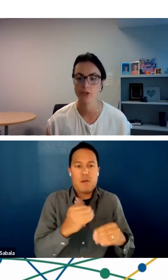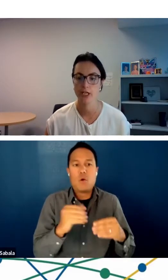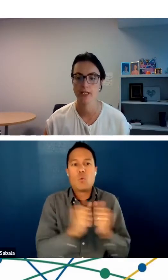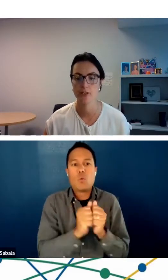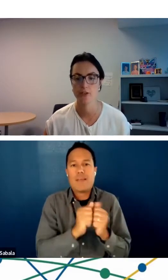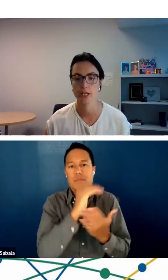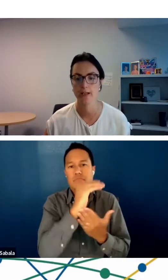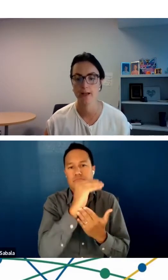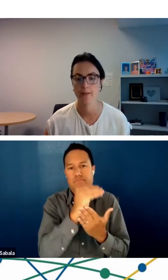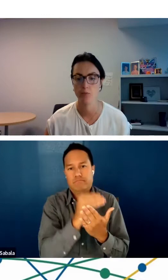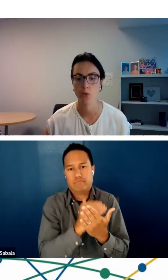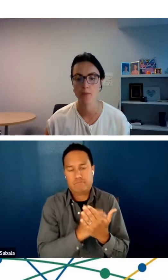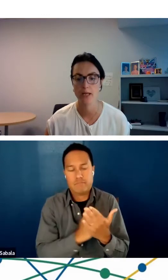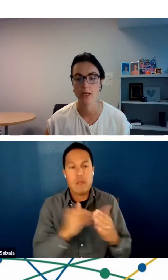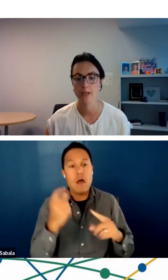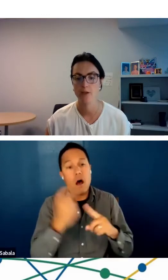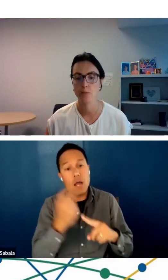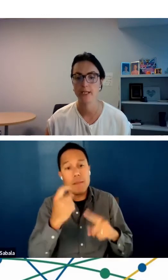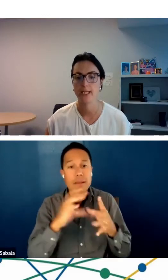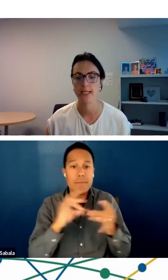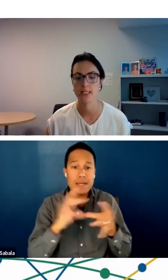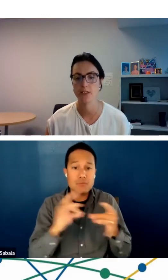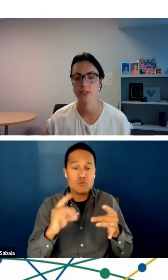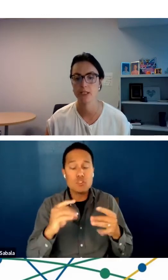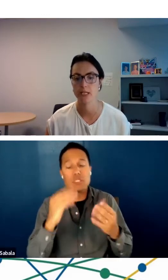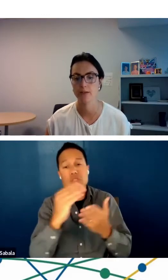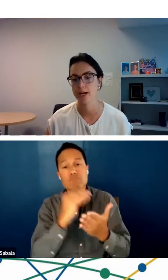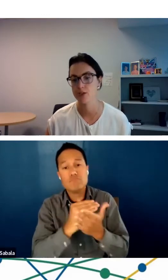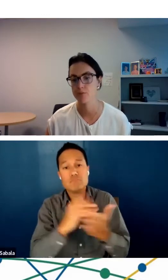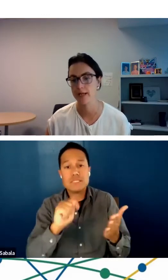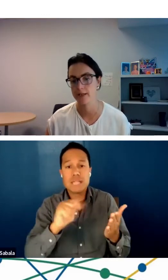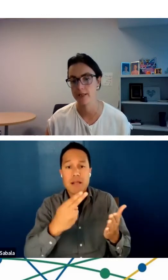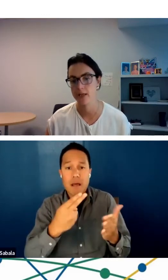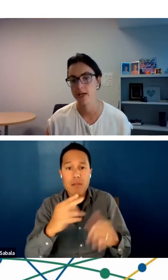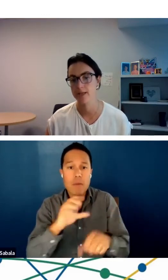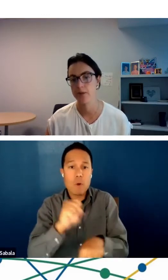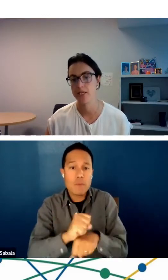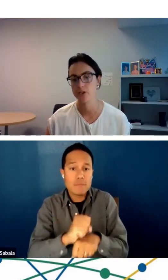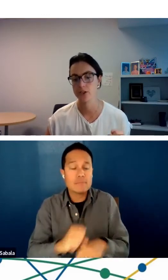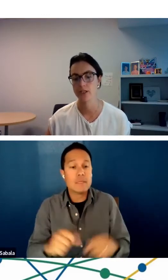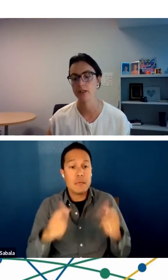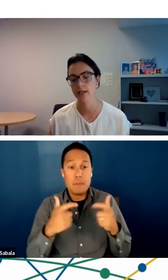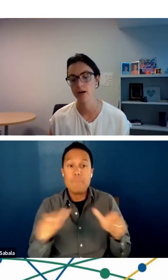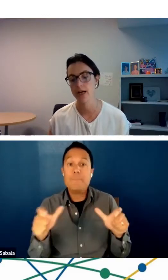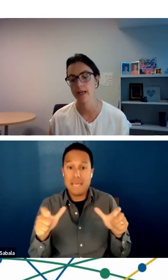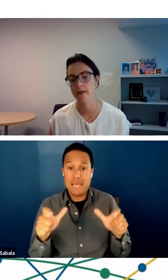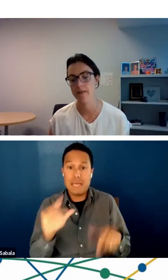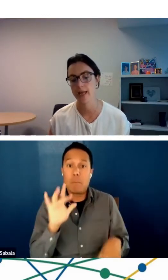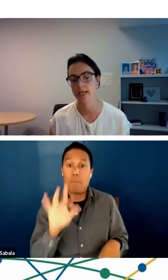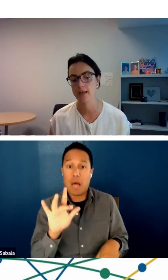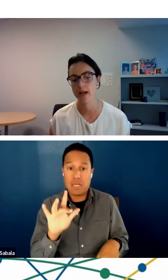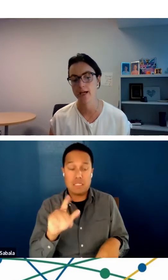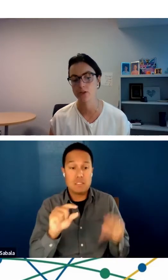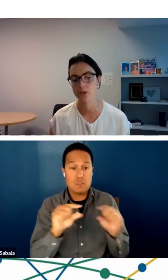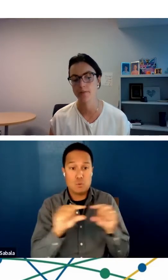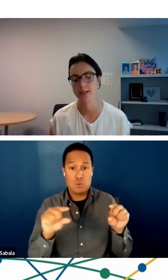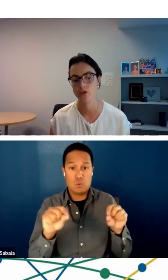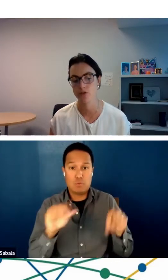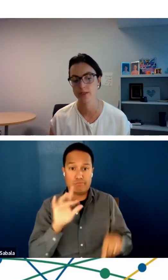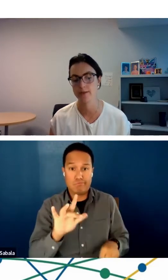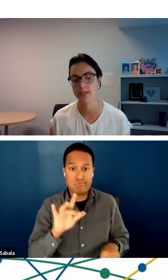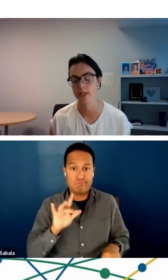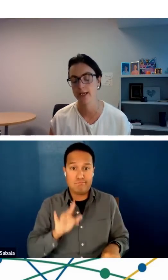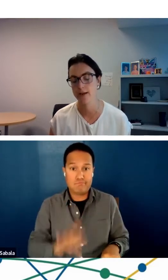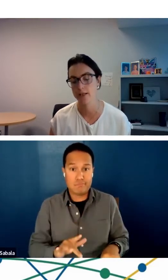message. Here's your telehealth appointment. They're pretty easy to see large buttons that patients can click on and they can actually